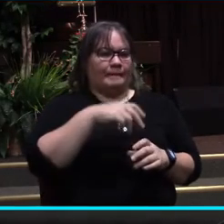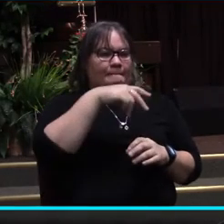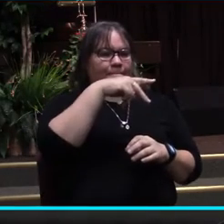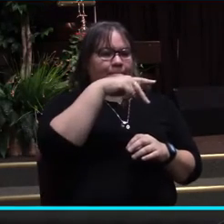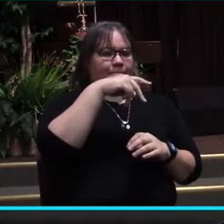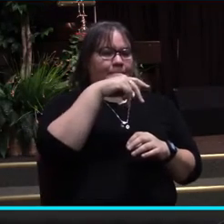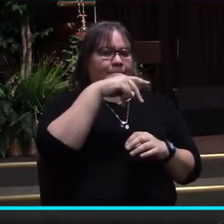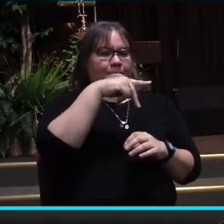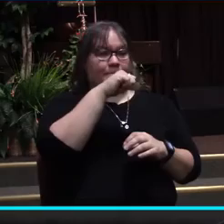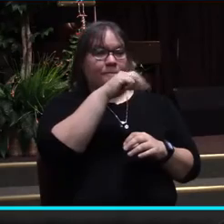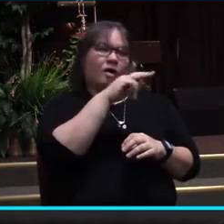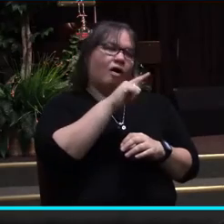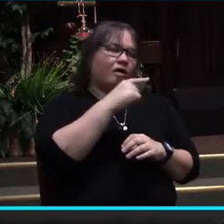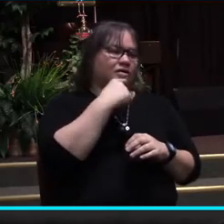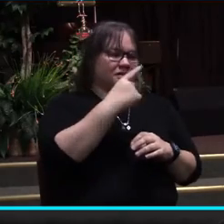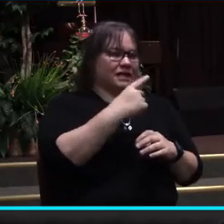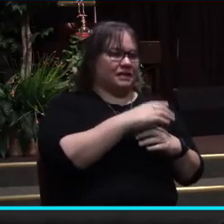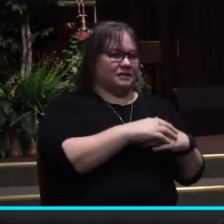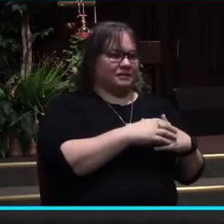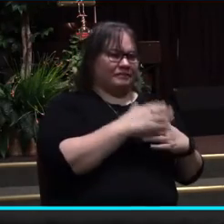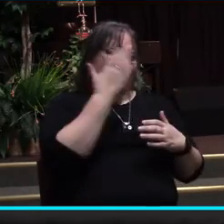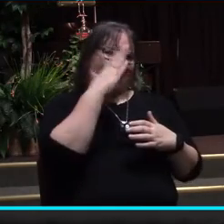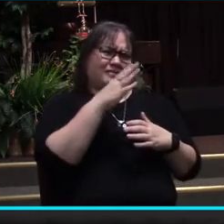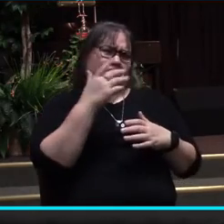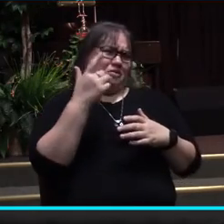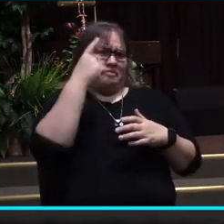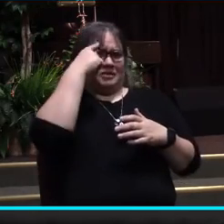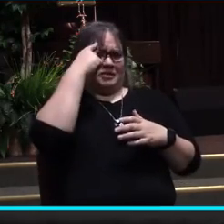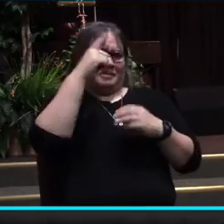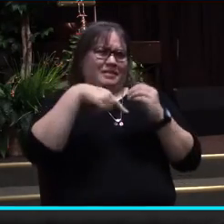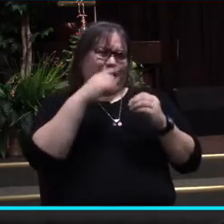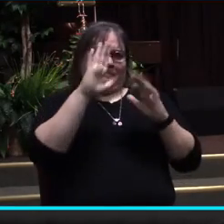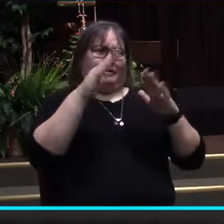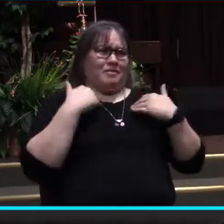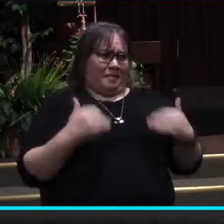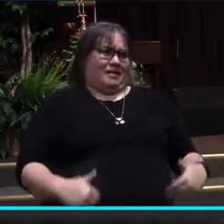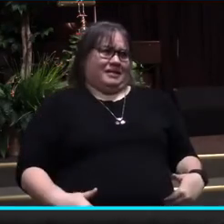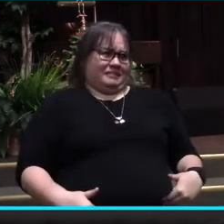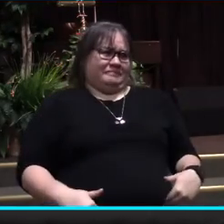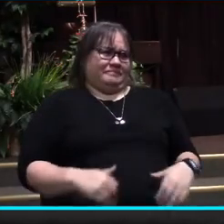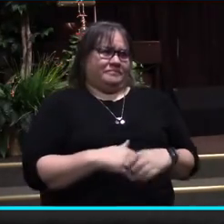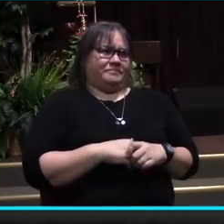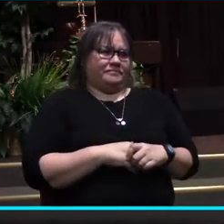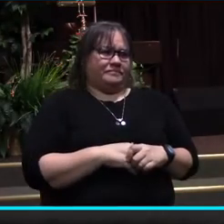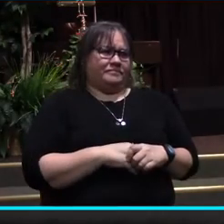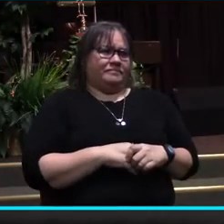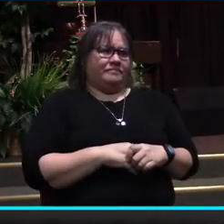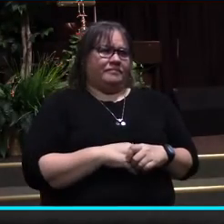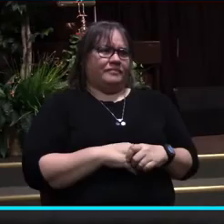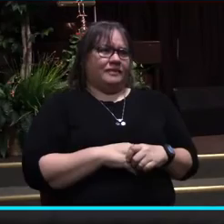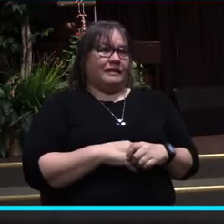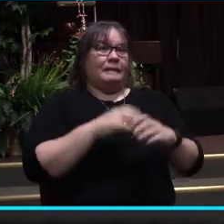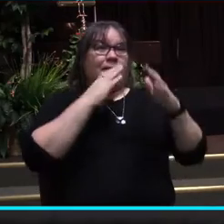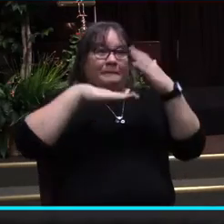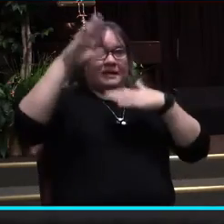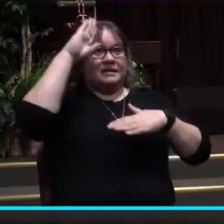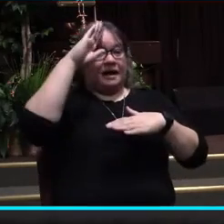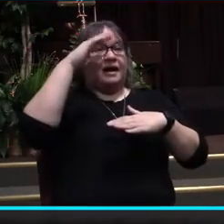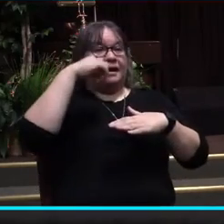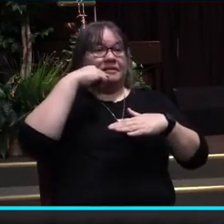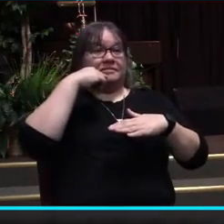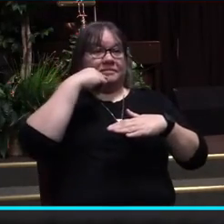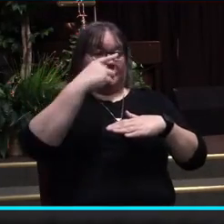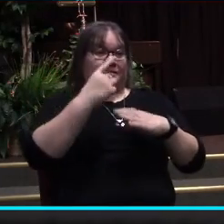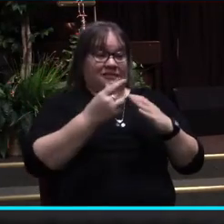says, okay, I don't know what you've been thinking about your body, but let me tell you what God says about your